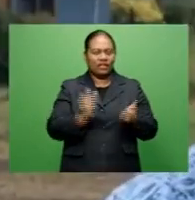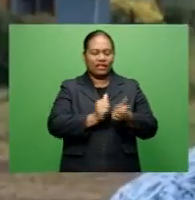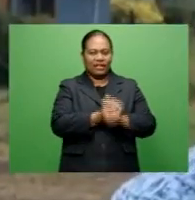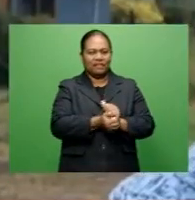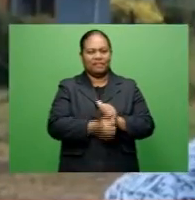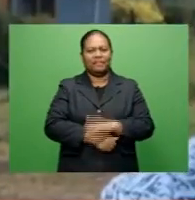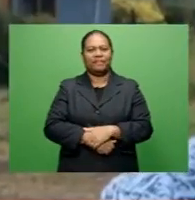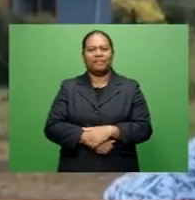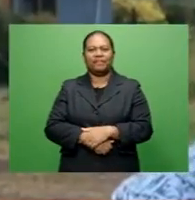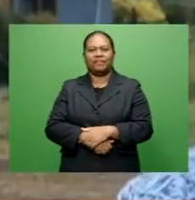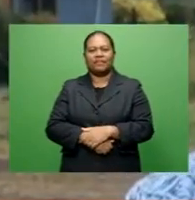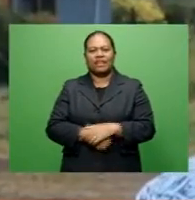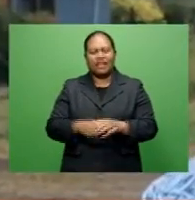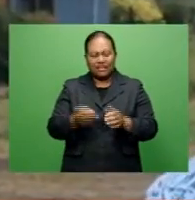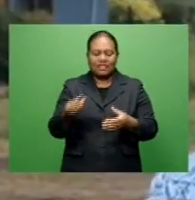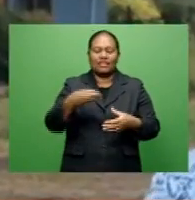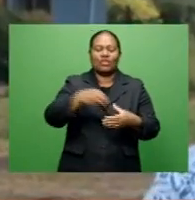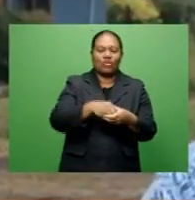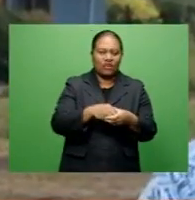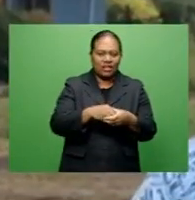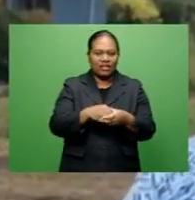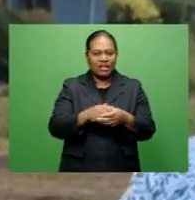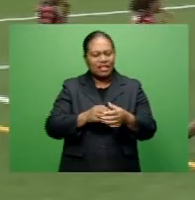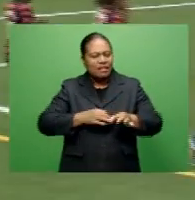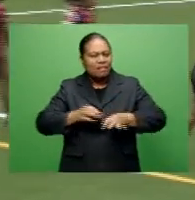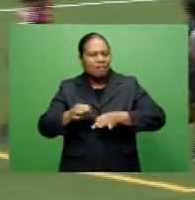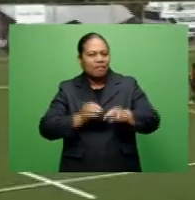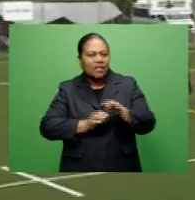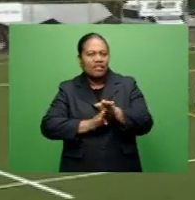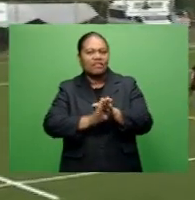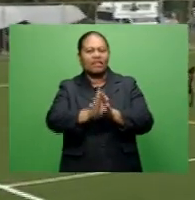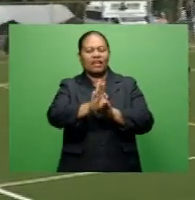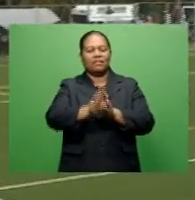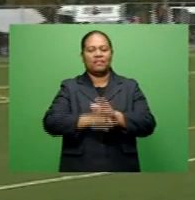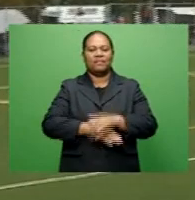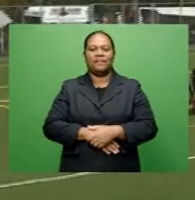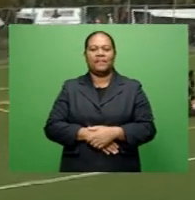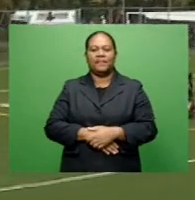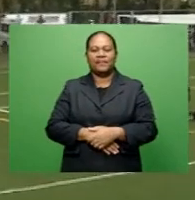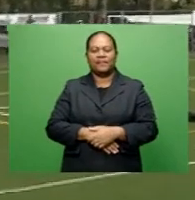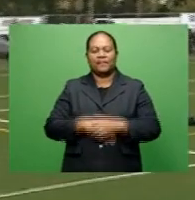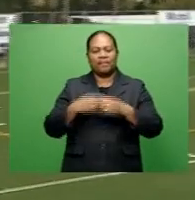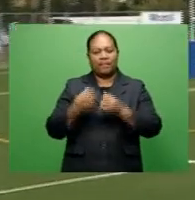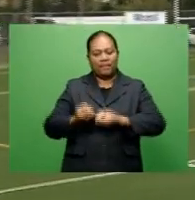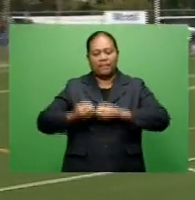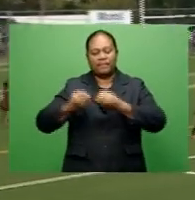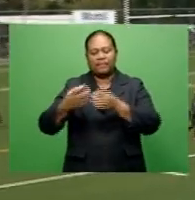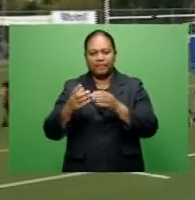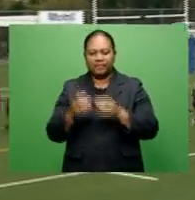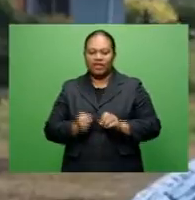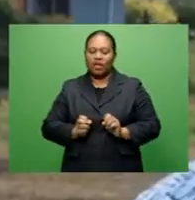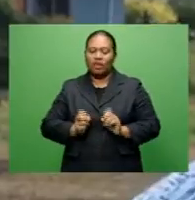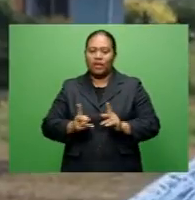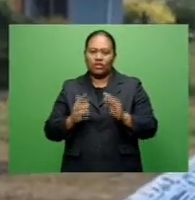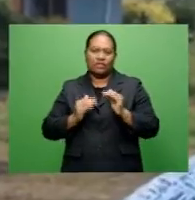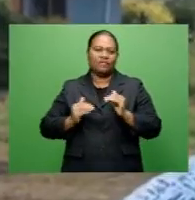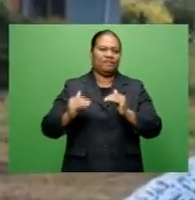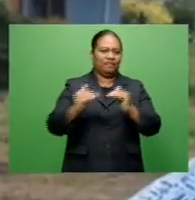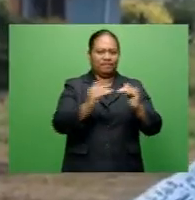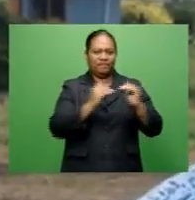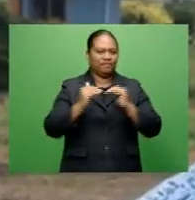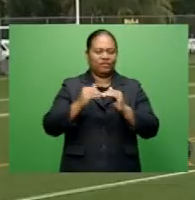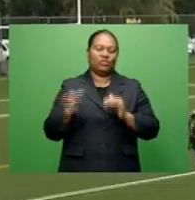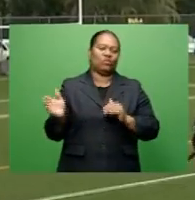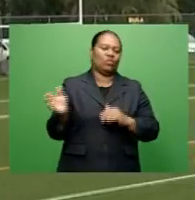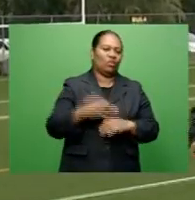our development and plan and provide equal opportunity and game time for